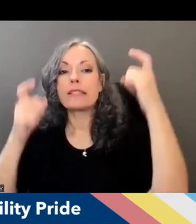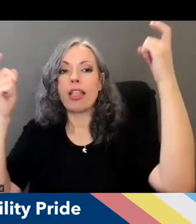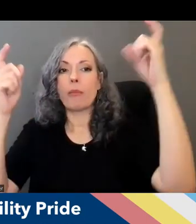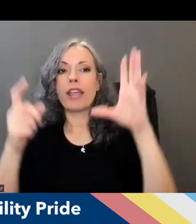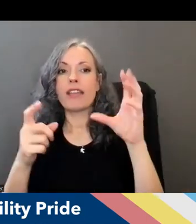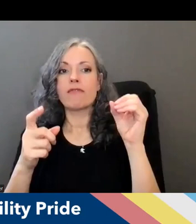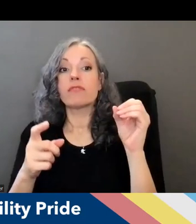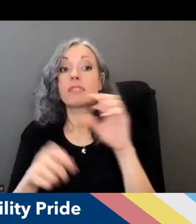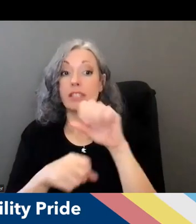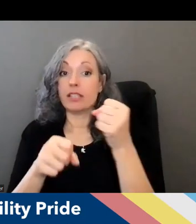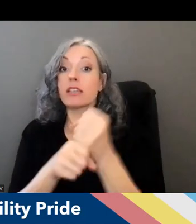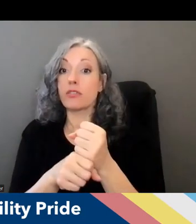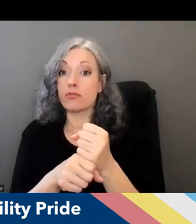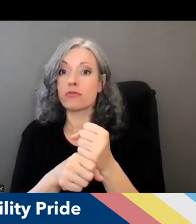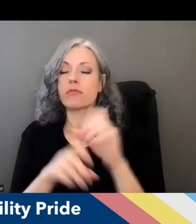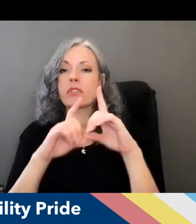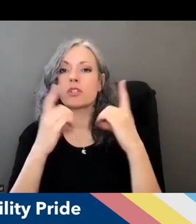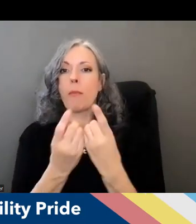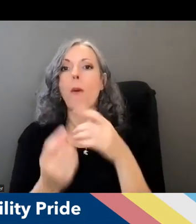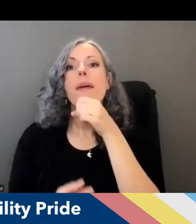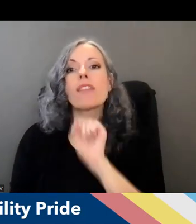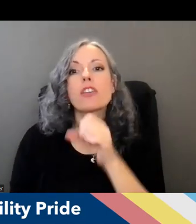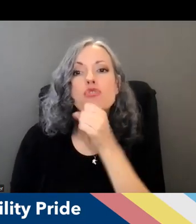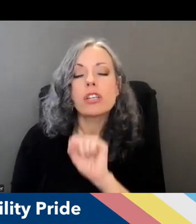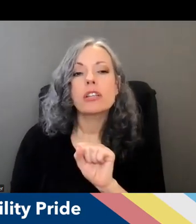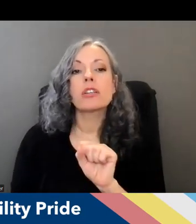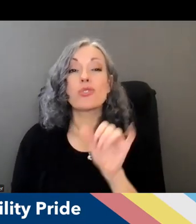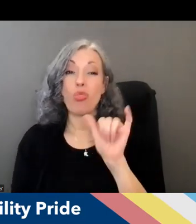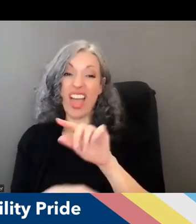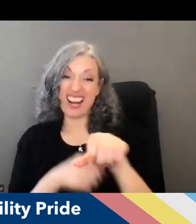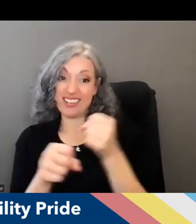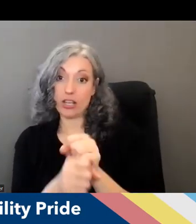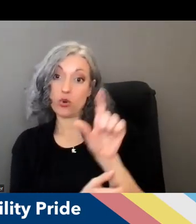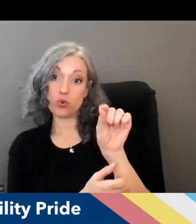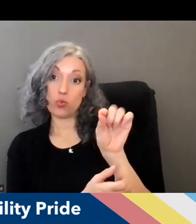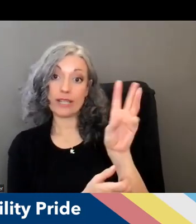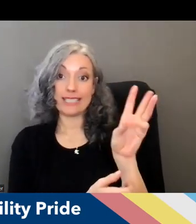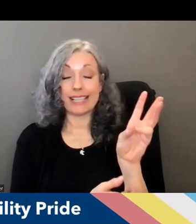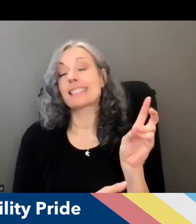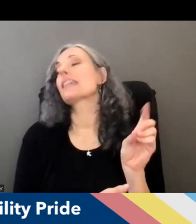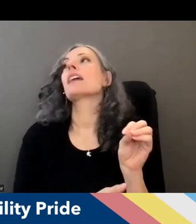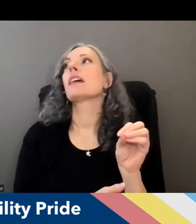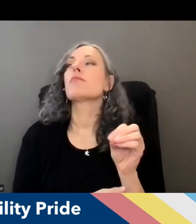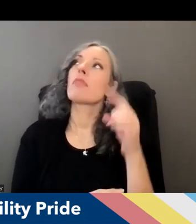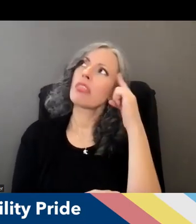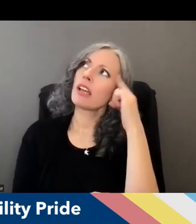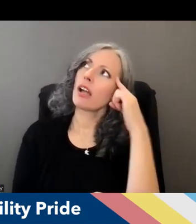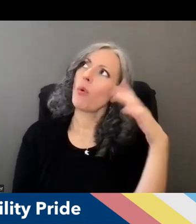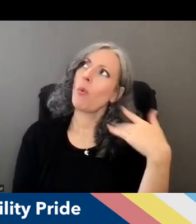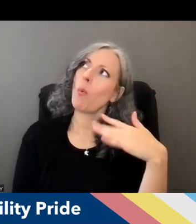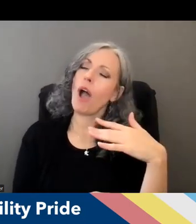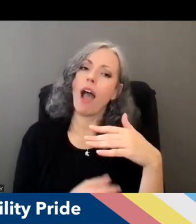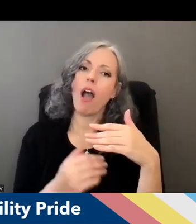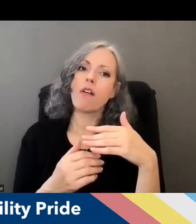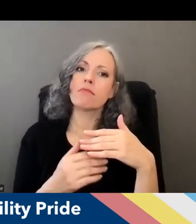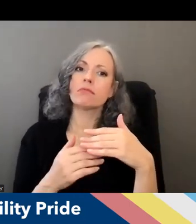of aging so uh 2060 you know we're really looking at at the next 50 year horizon for older adults